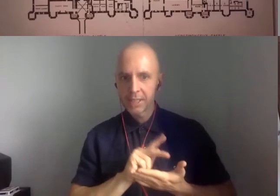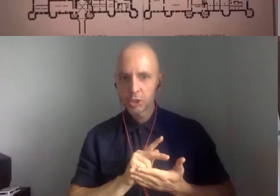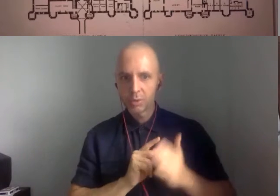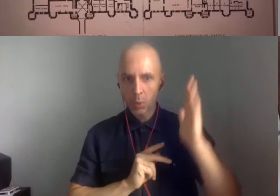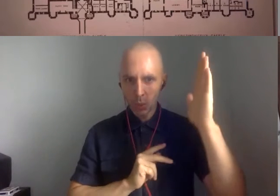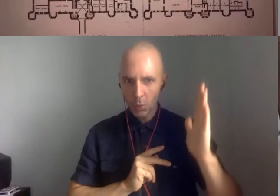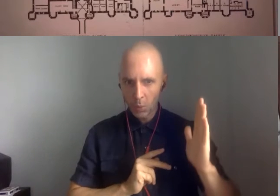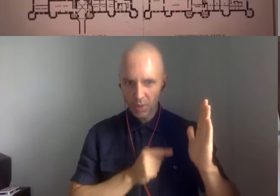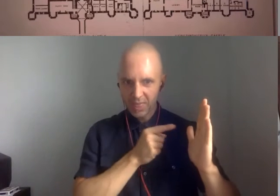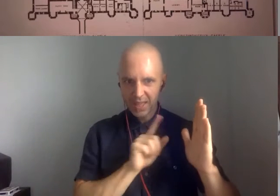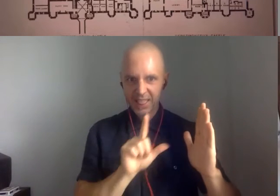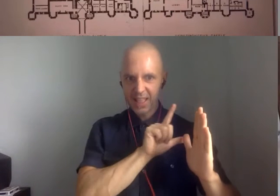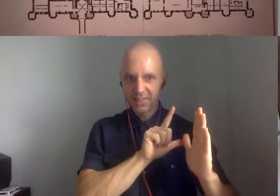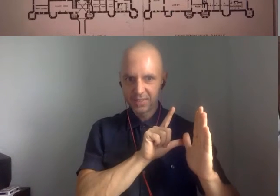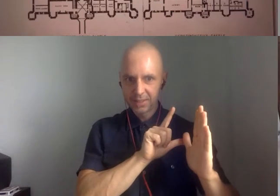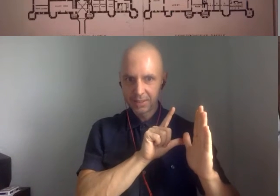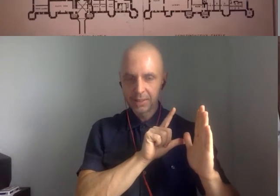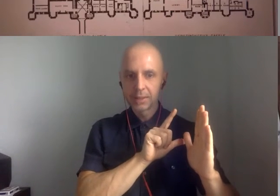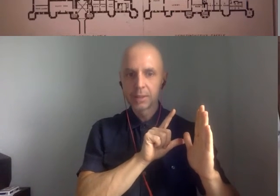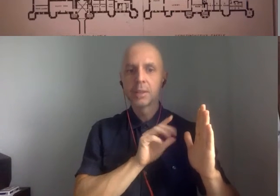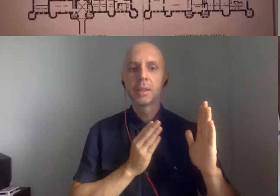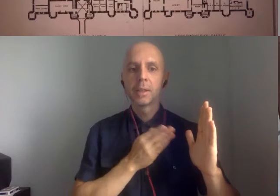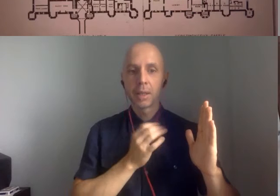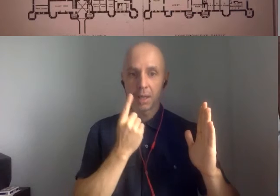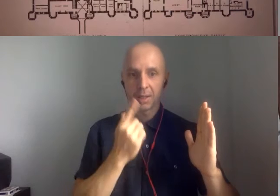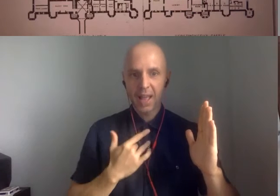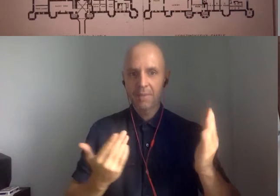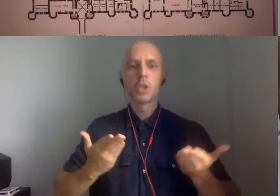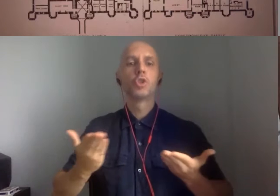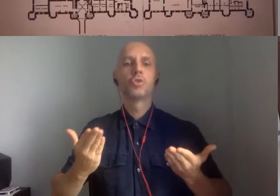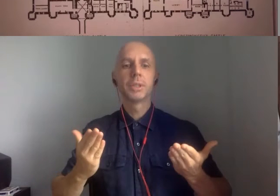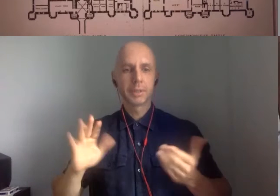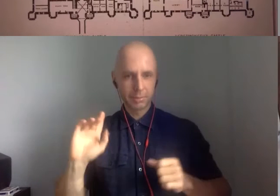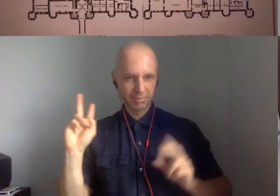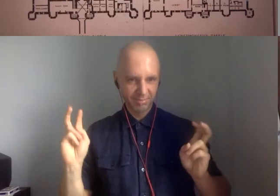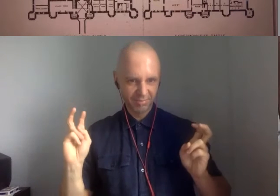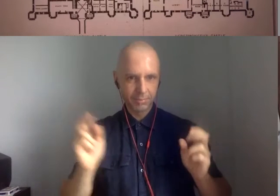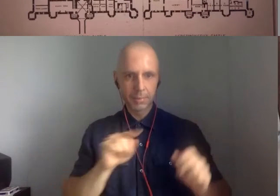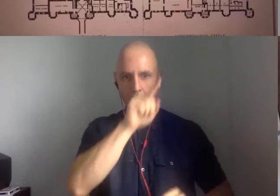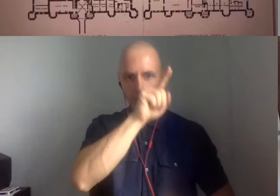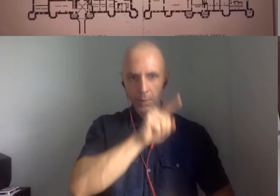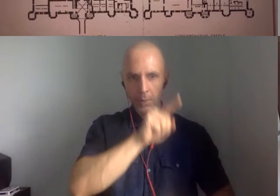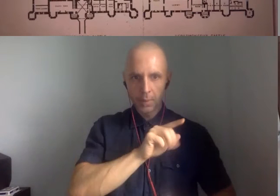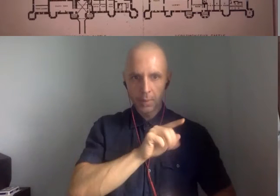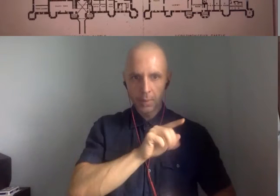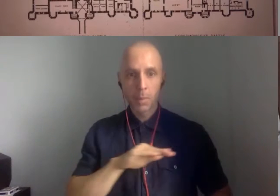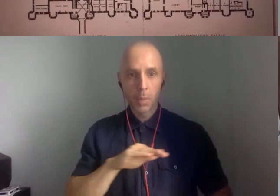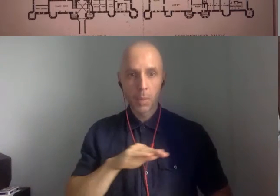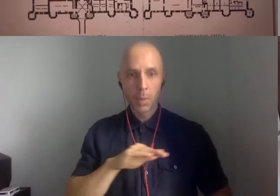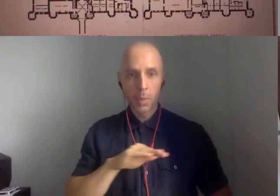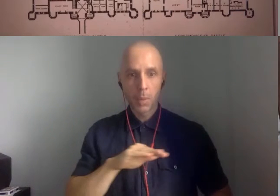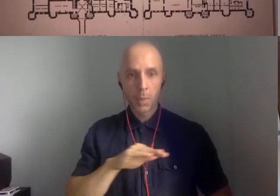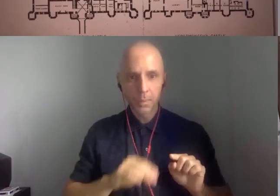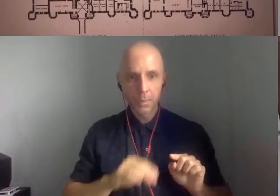series of service spaces. Along the bottom row, we get guard rooms,